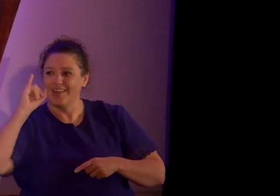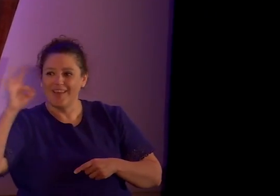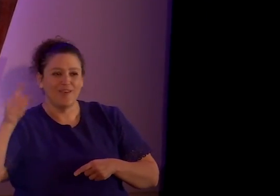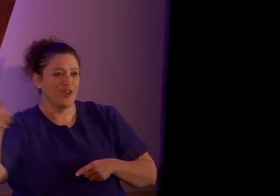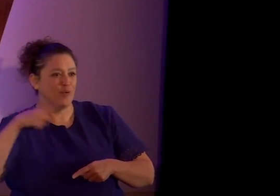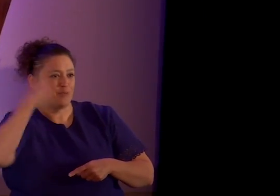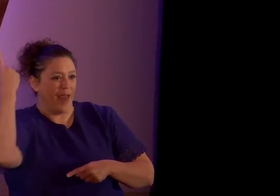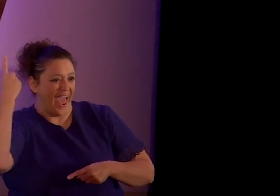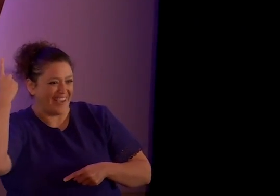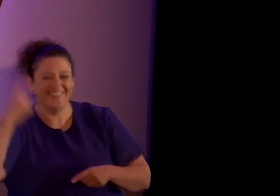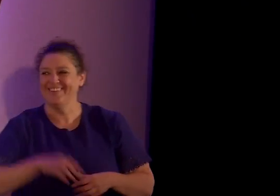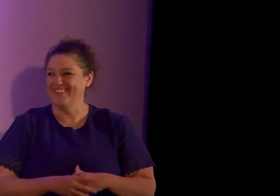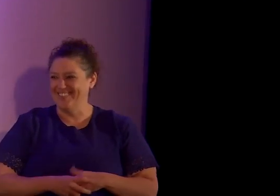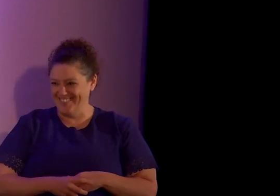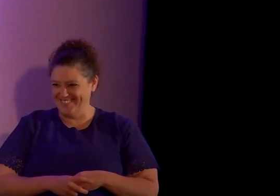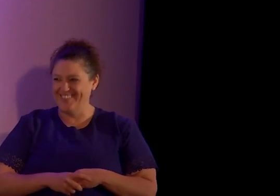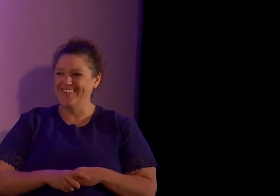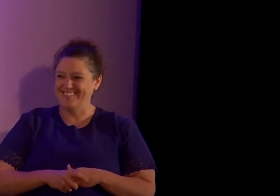Yes.